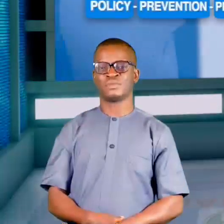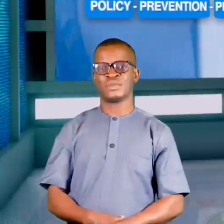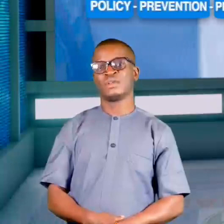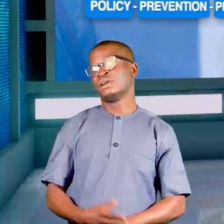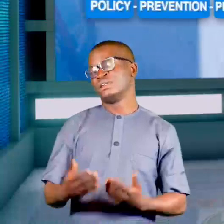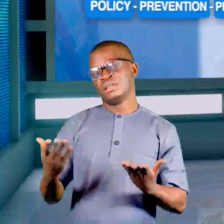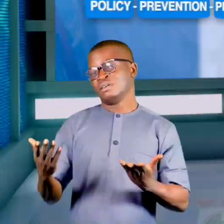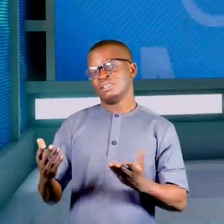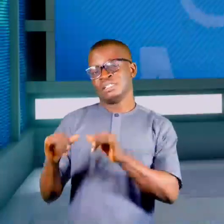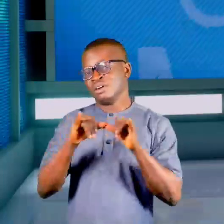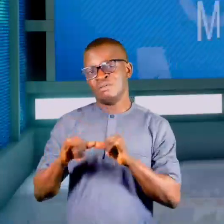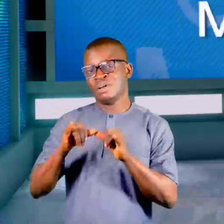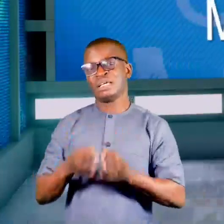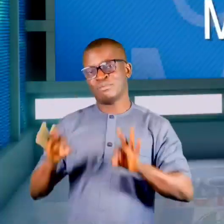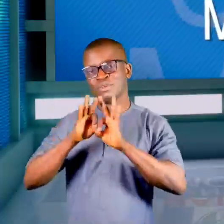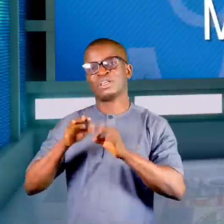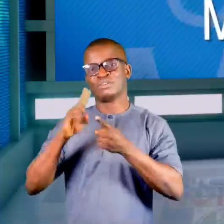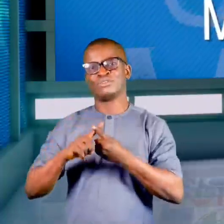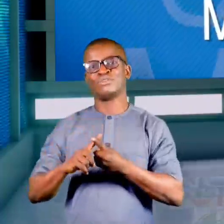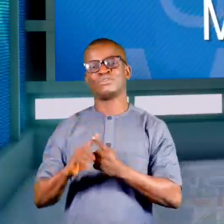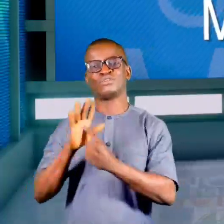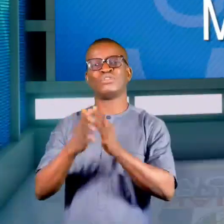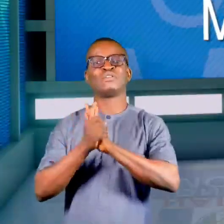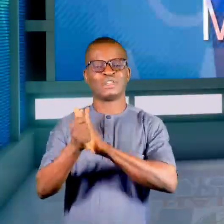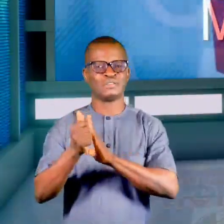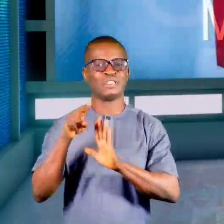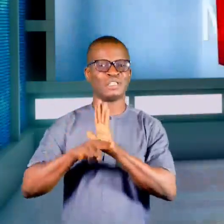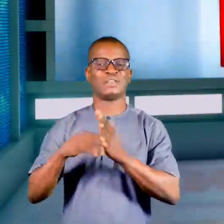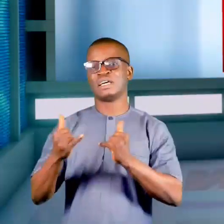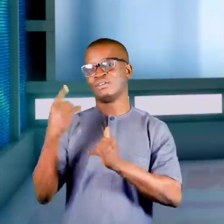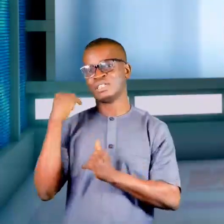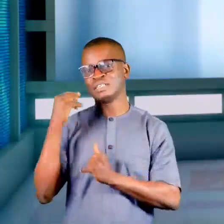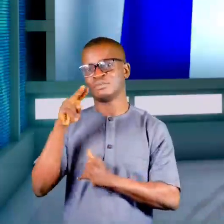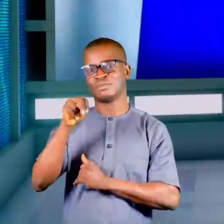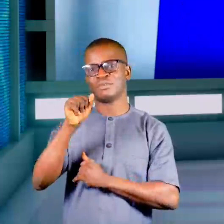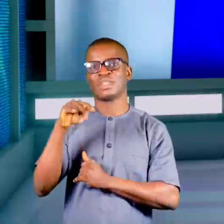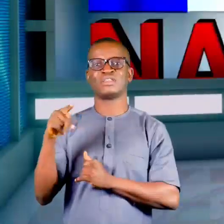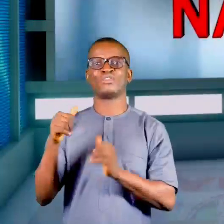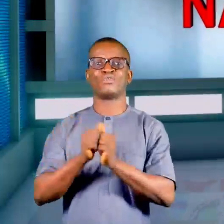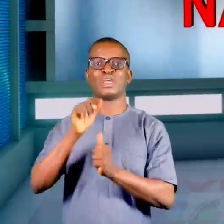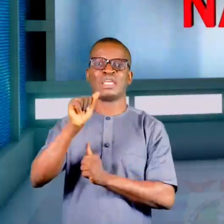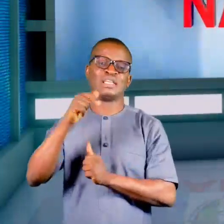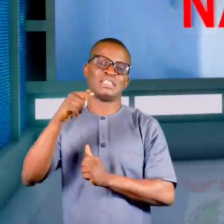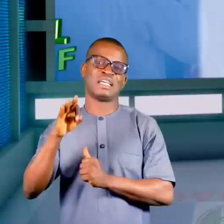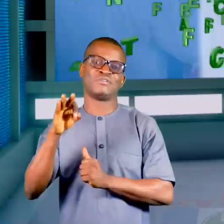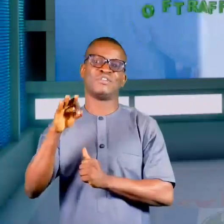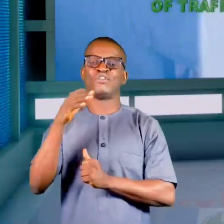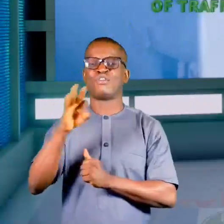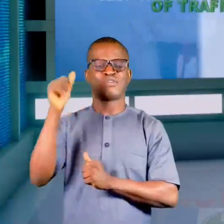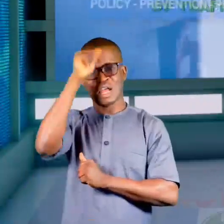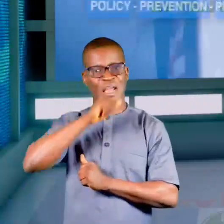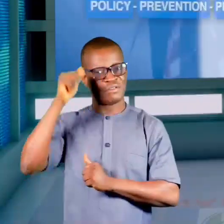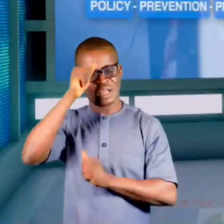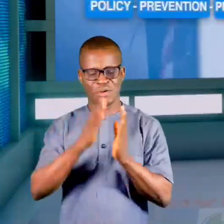Capacity building is paramount for enhanced efficiency and effectiveness. Recently, Naptip and the Attorney General Alliance Africa,